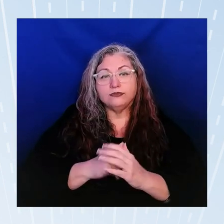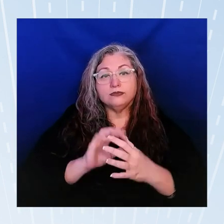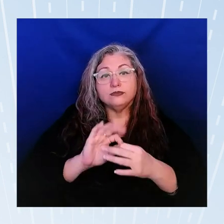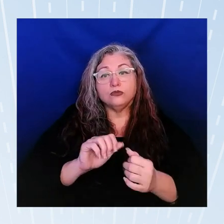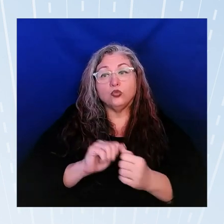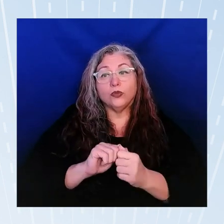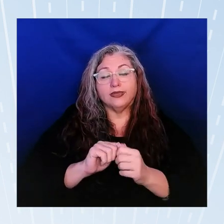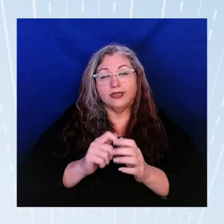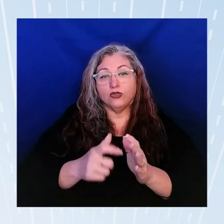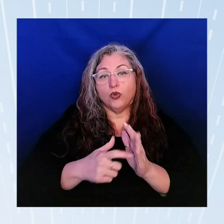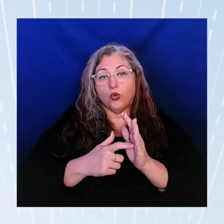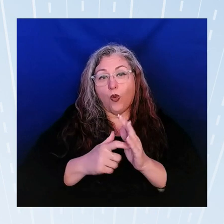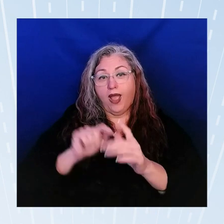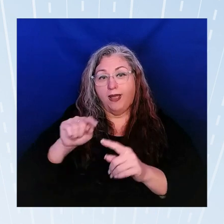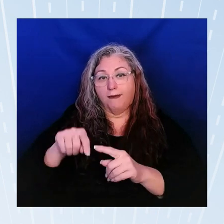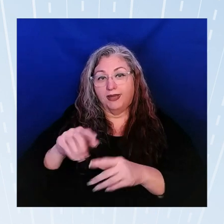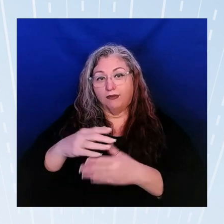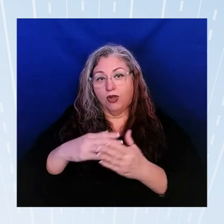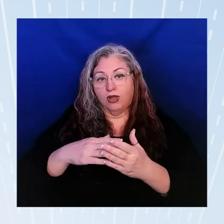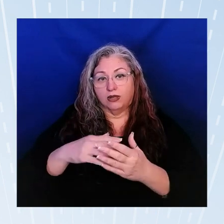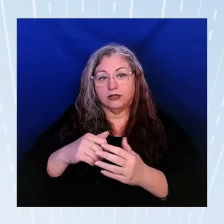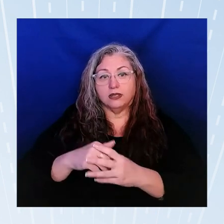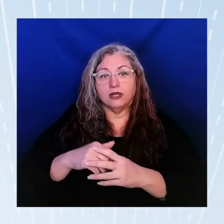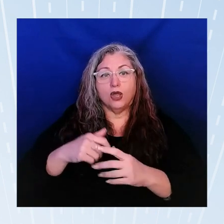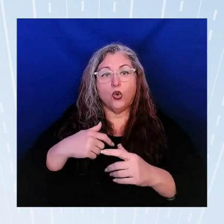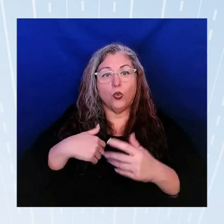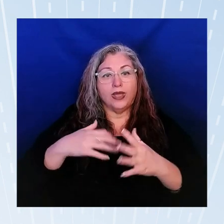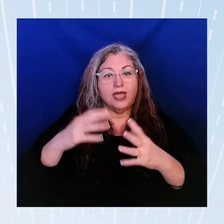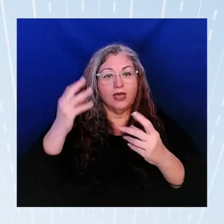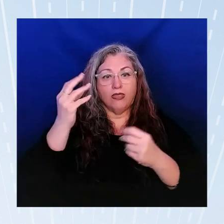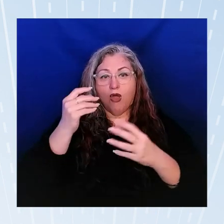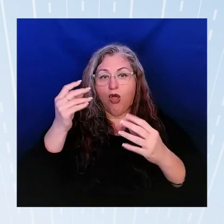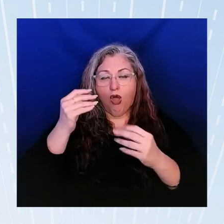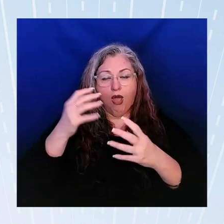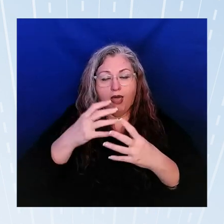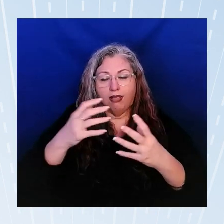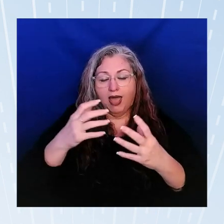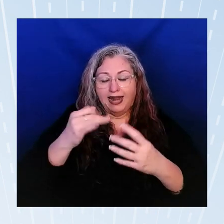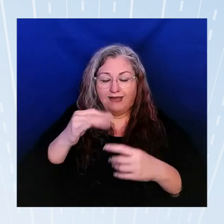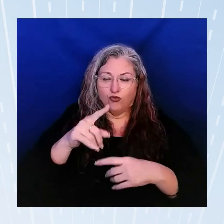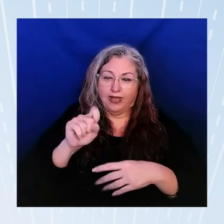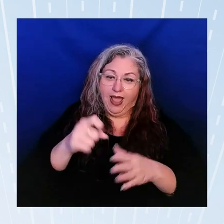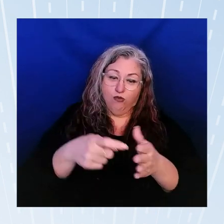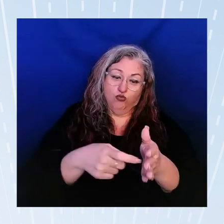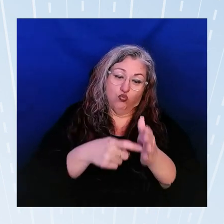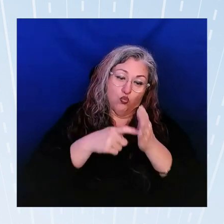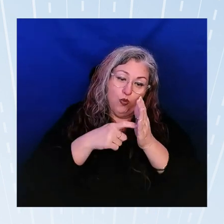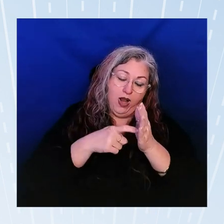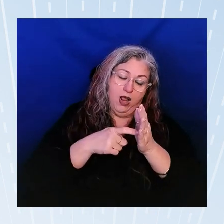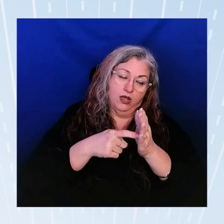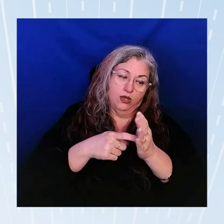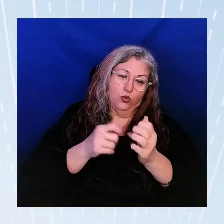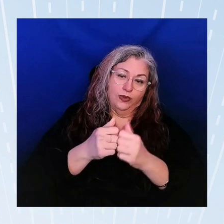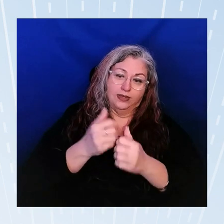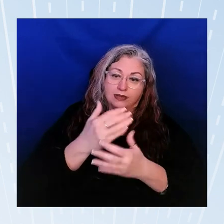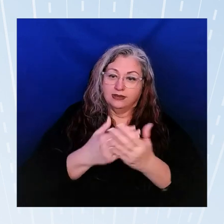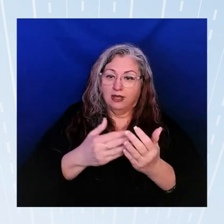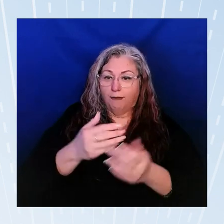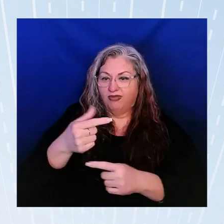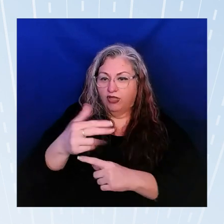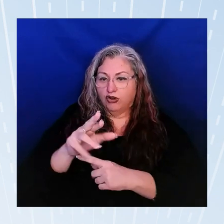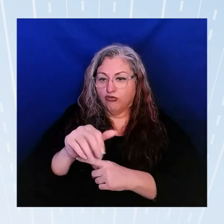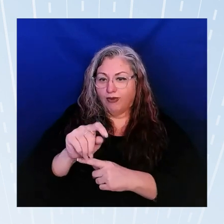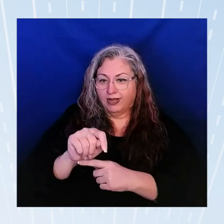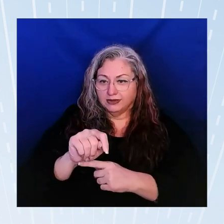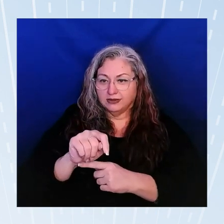question I mean we've thought a lot about whether you can require through some of these grants to you know